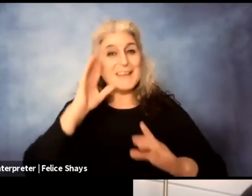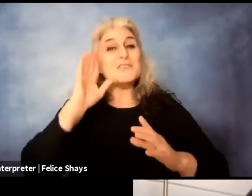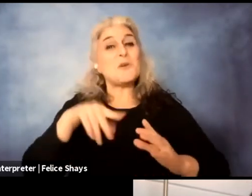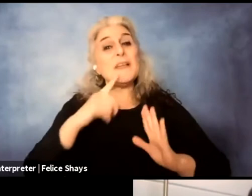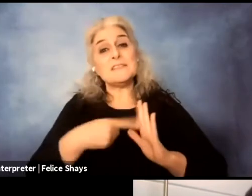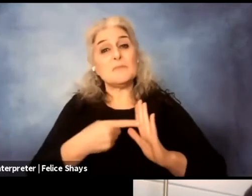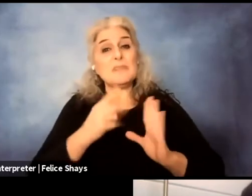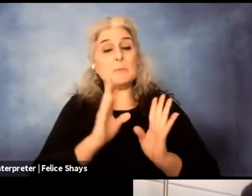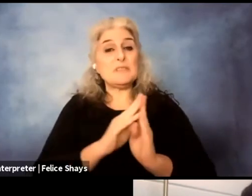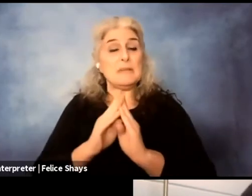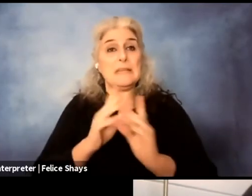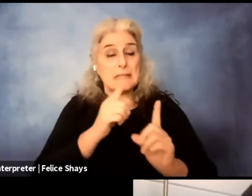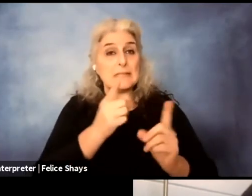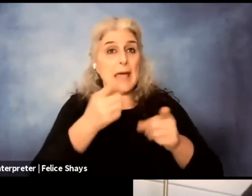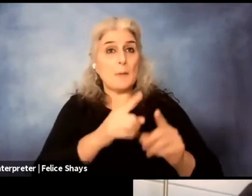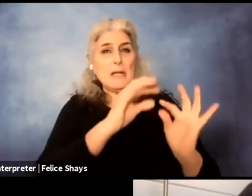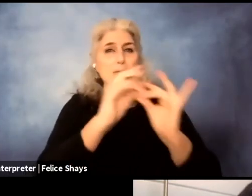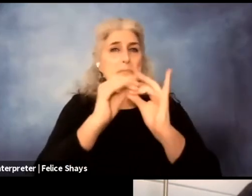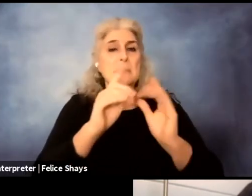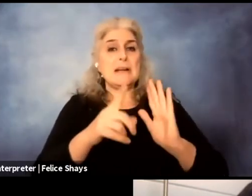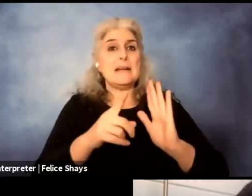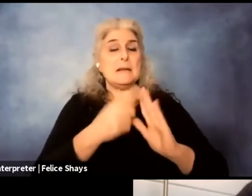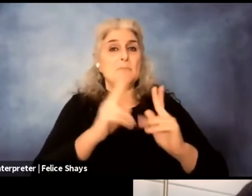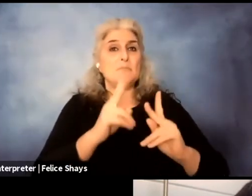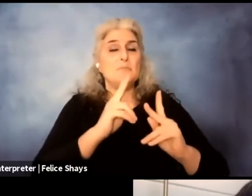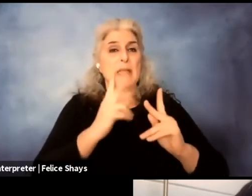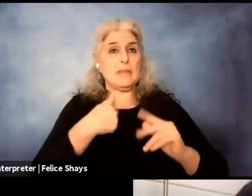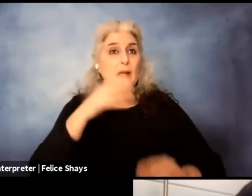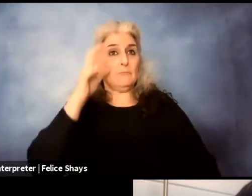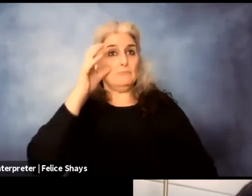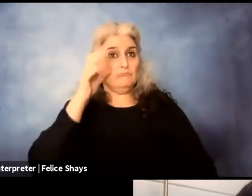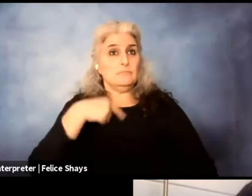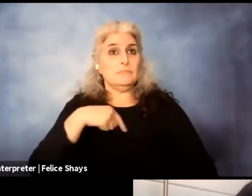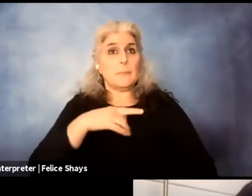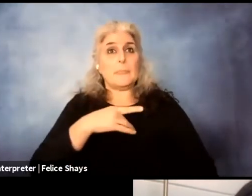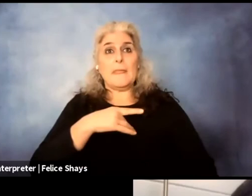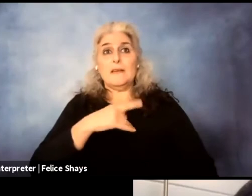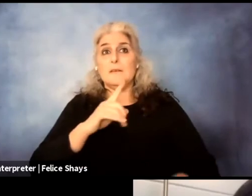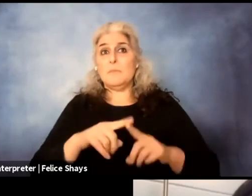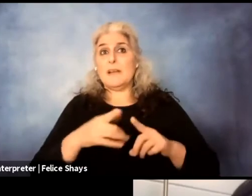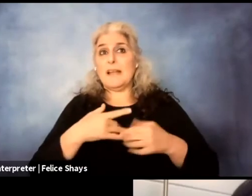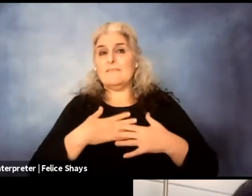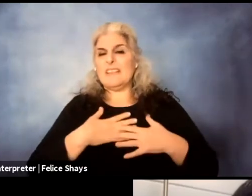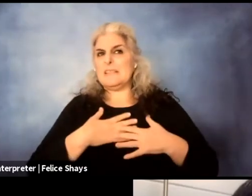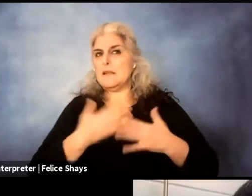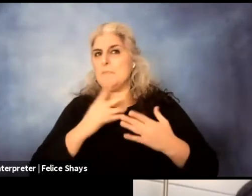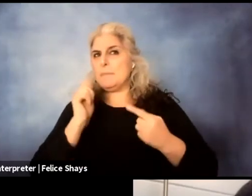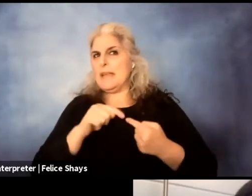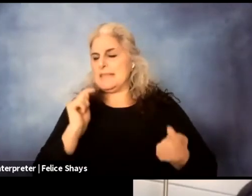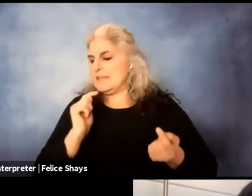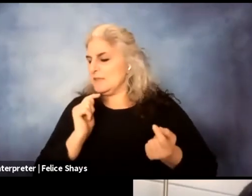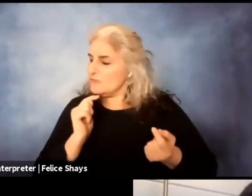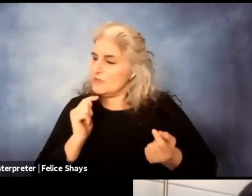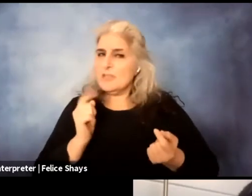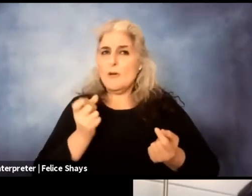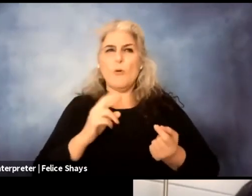feel hesitant or I might disagree with something that's being said, but feel pressured not to feel pressured to have to pick my